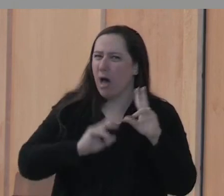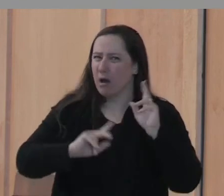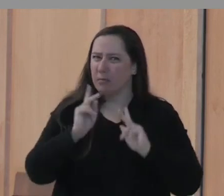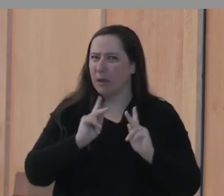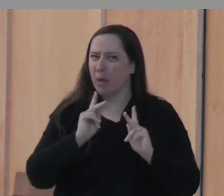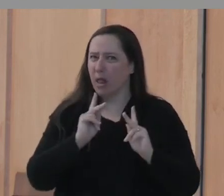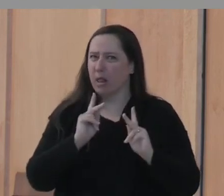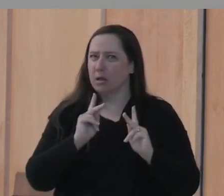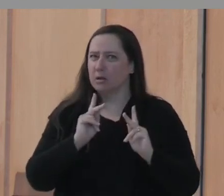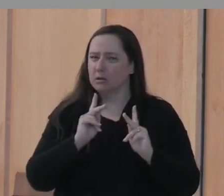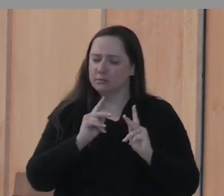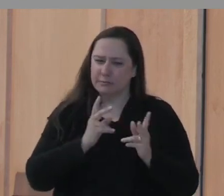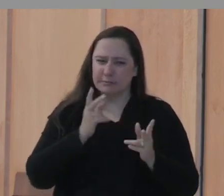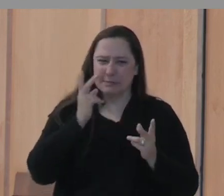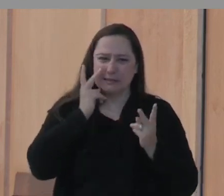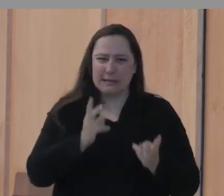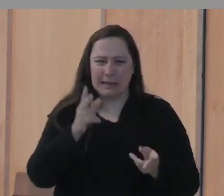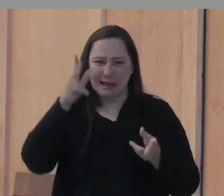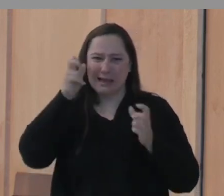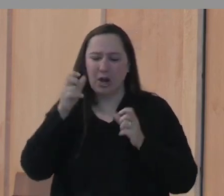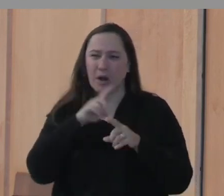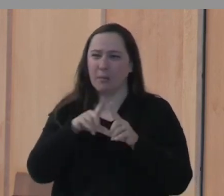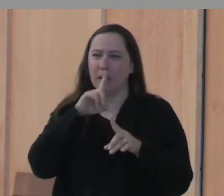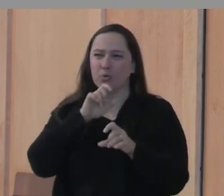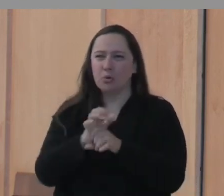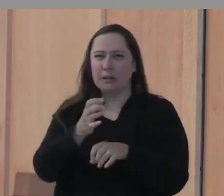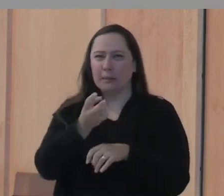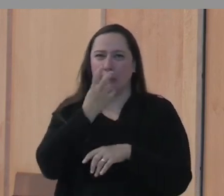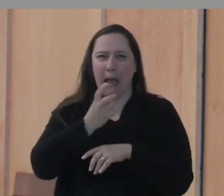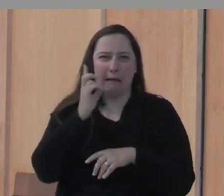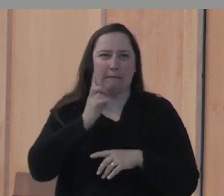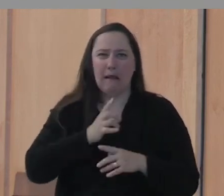the wonderful things of God but who are actually blind and deaf.